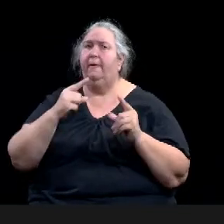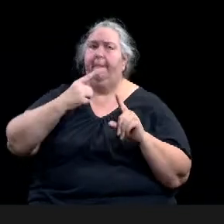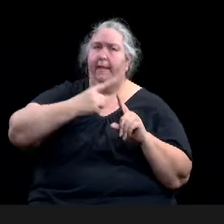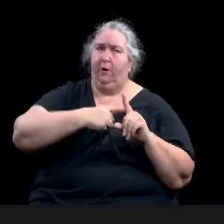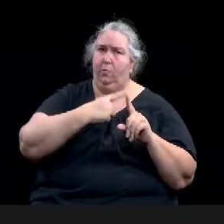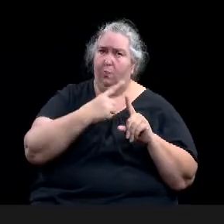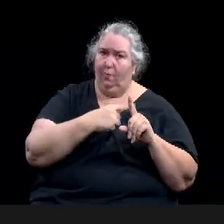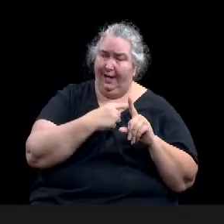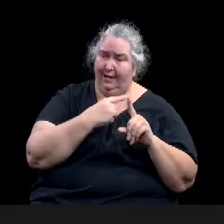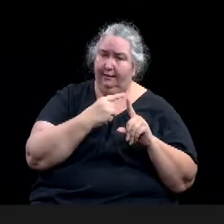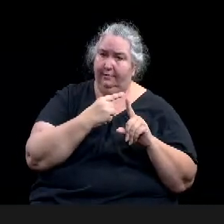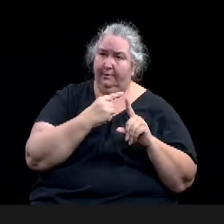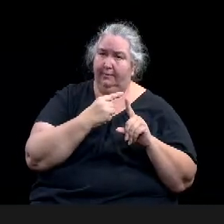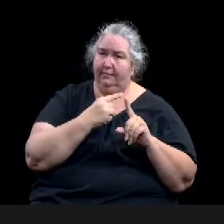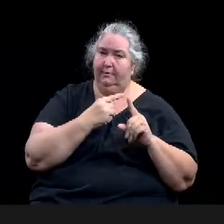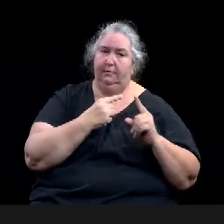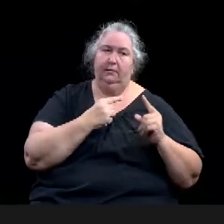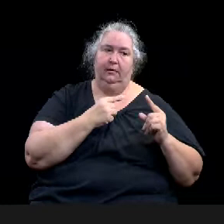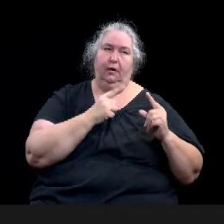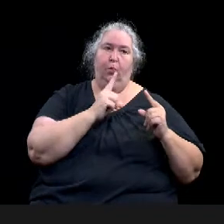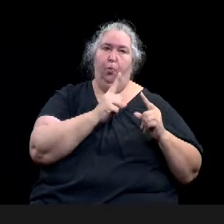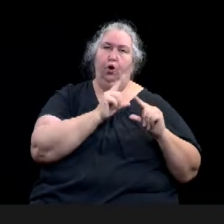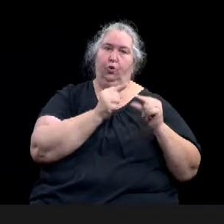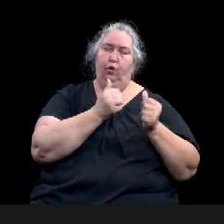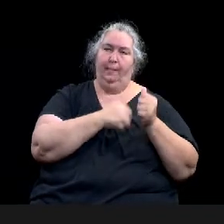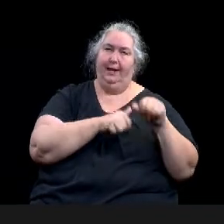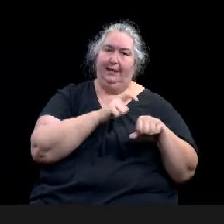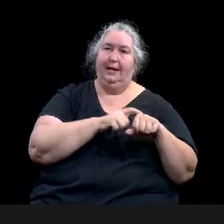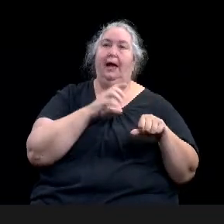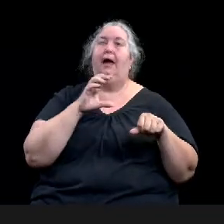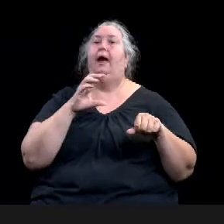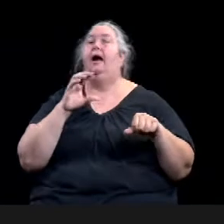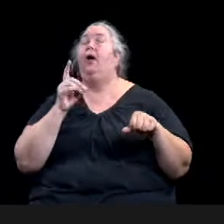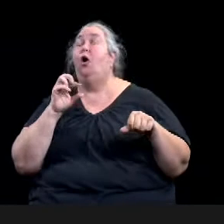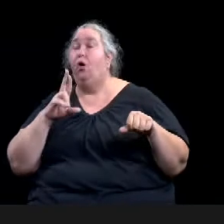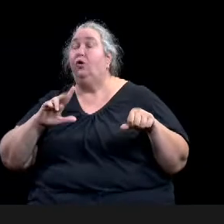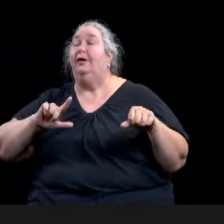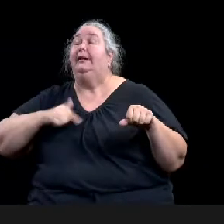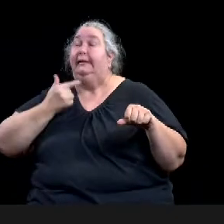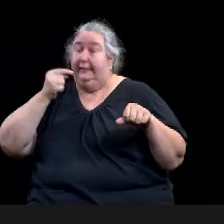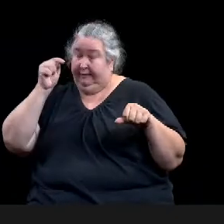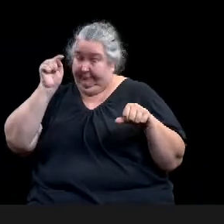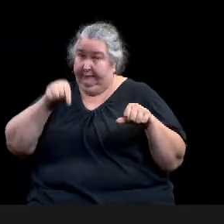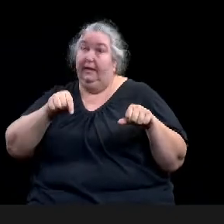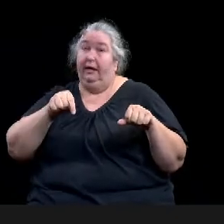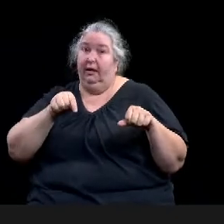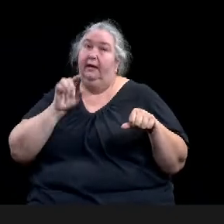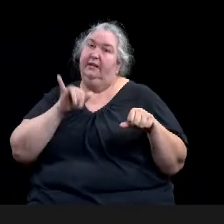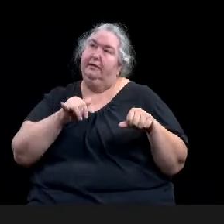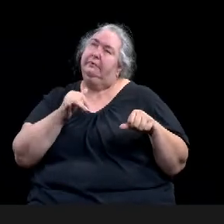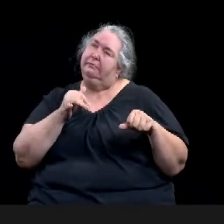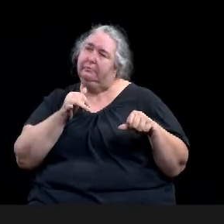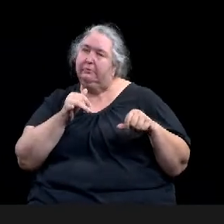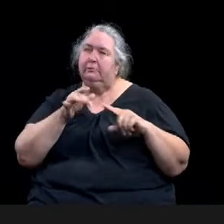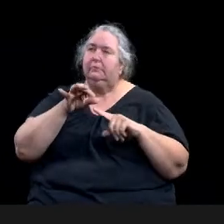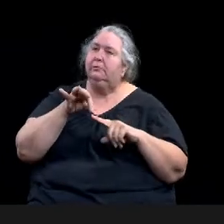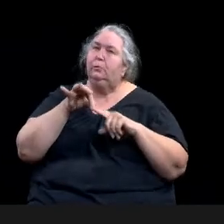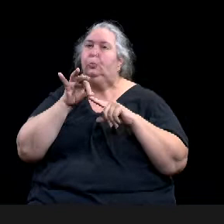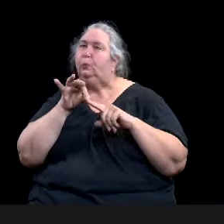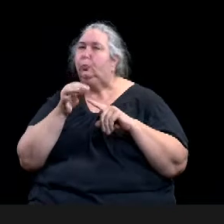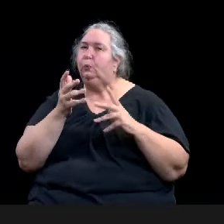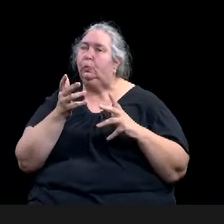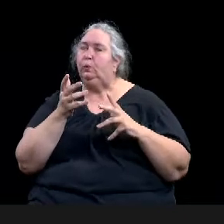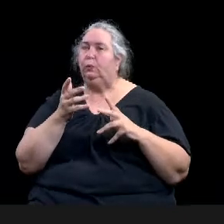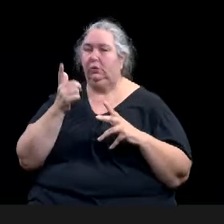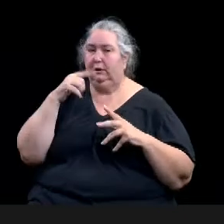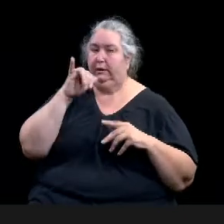little bit unique because, uh, this property is, uh, zoned single family, uh, but there's actually a, a, a legal